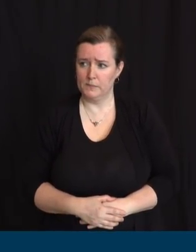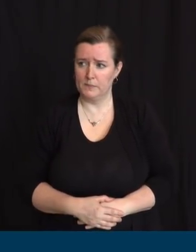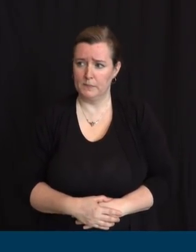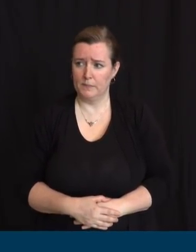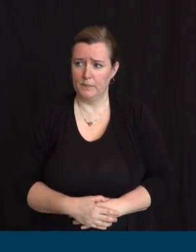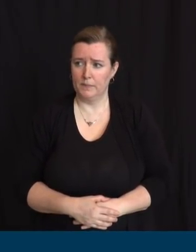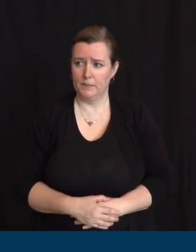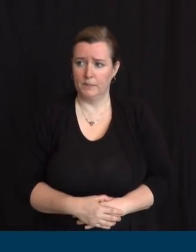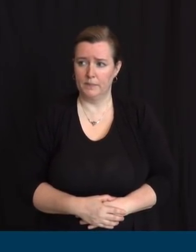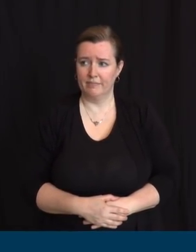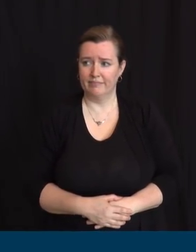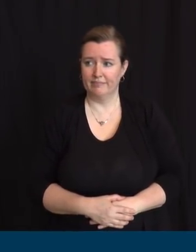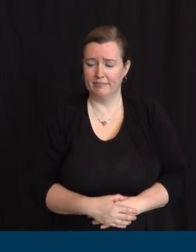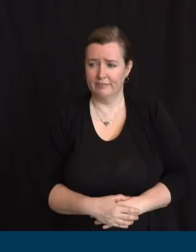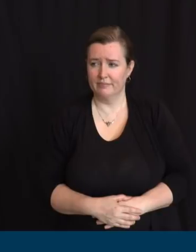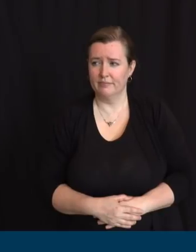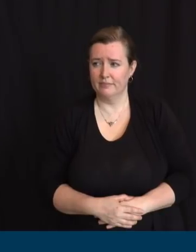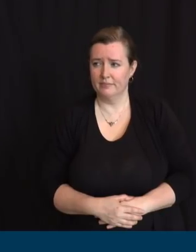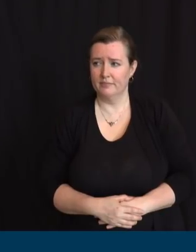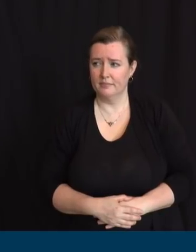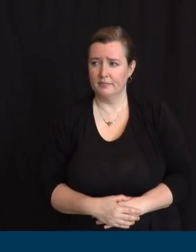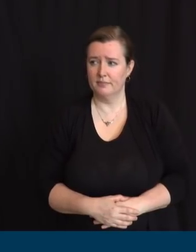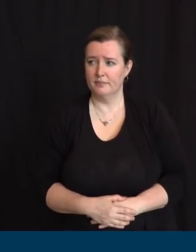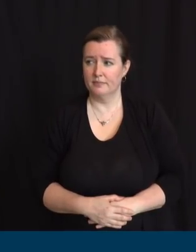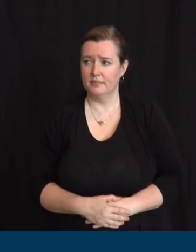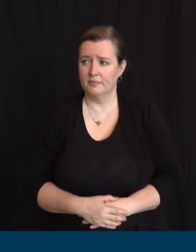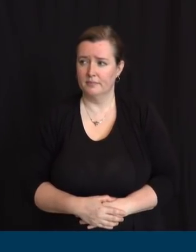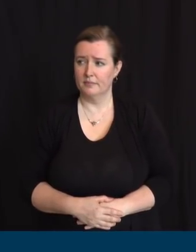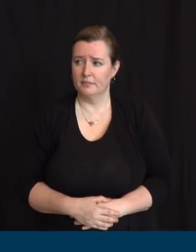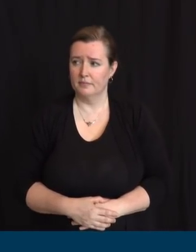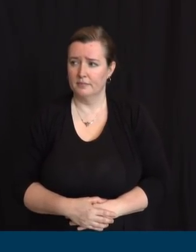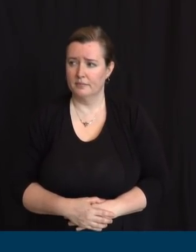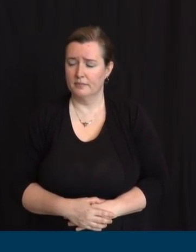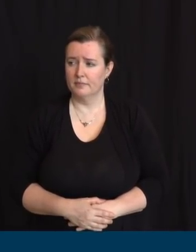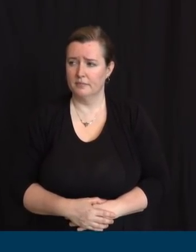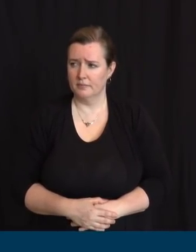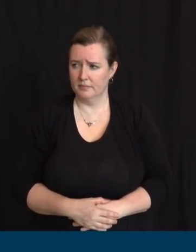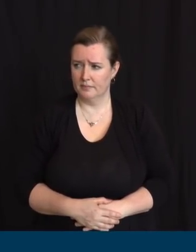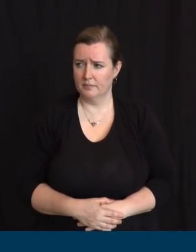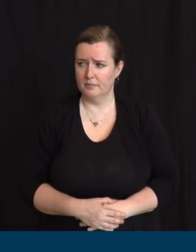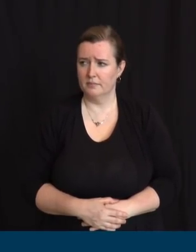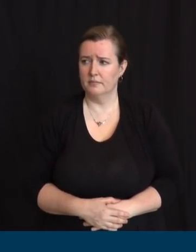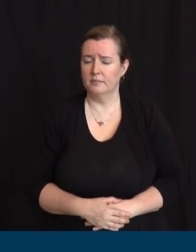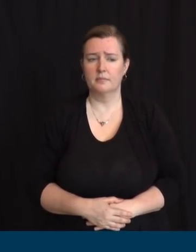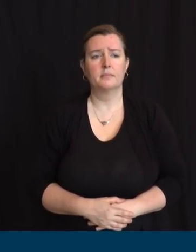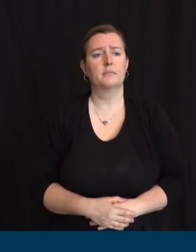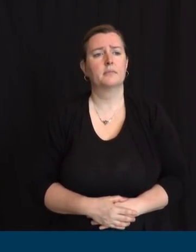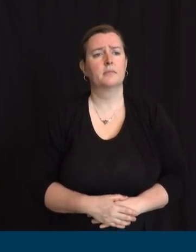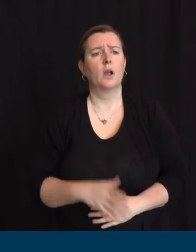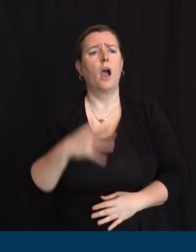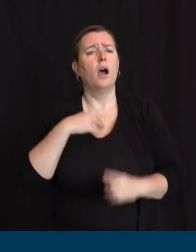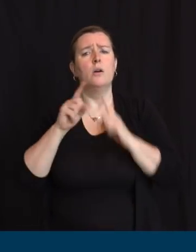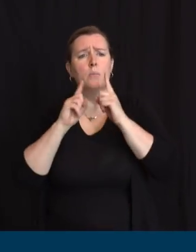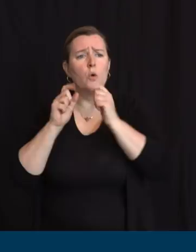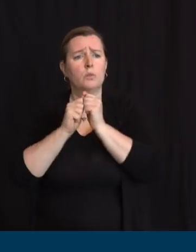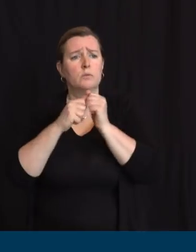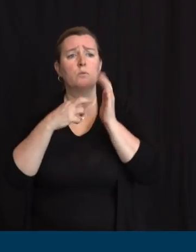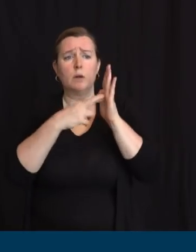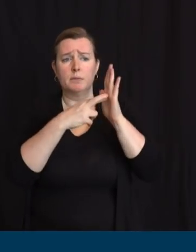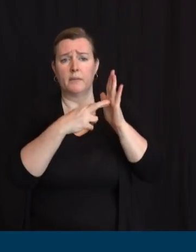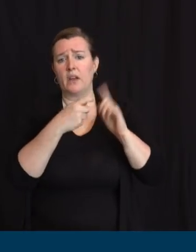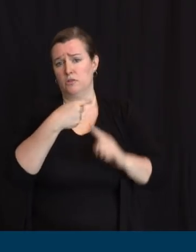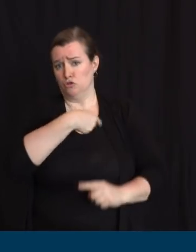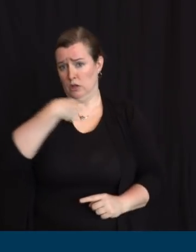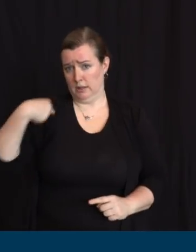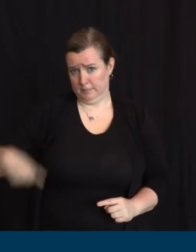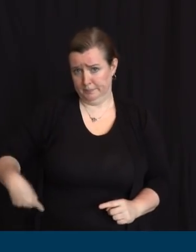based in New York, Ambassador Huang Ping. He and I had a very good discussion about sort of how to streamline a whole range